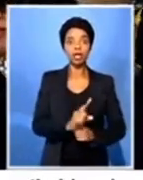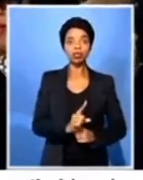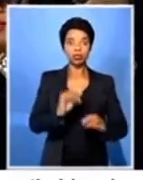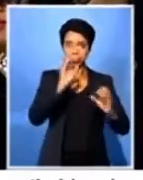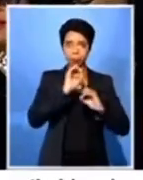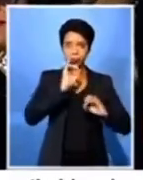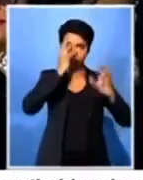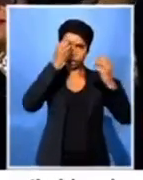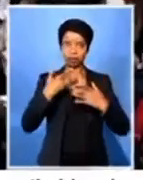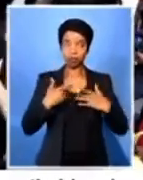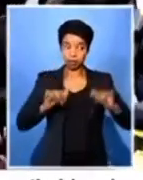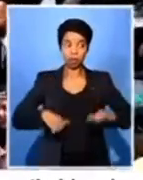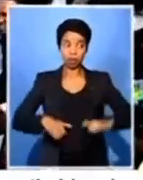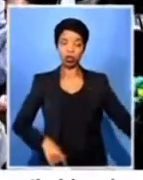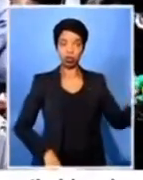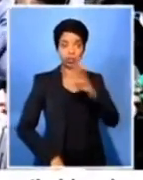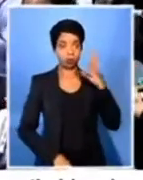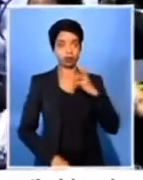Mama.